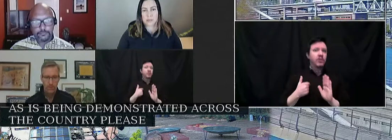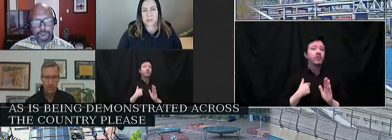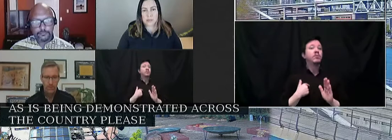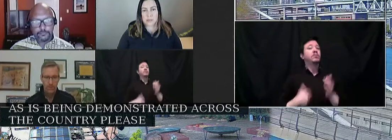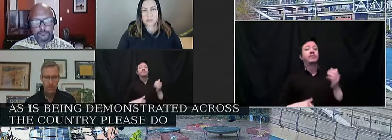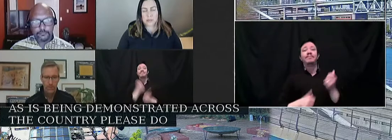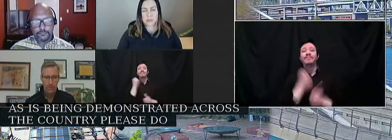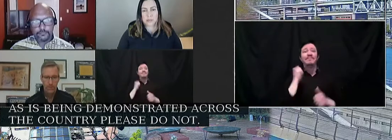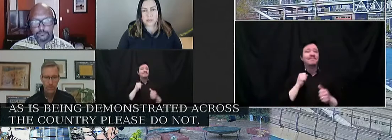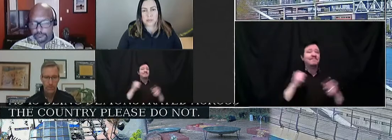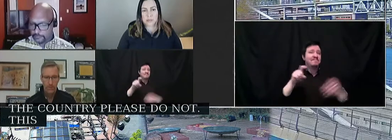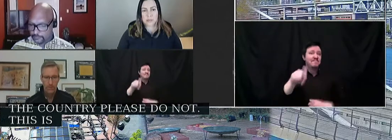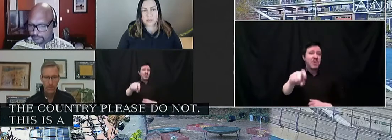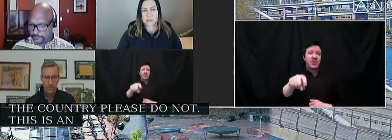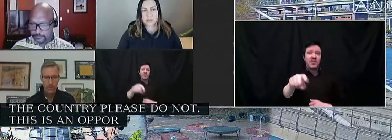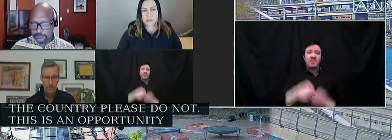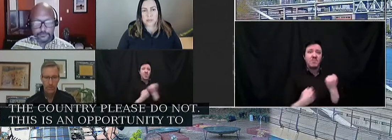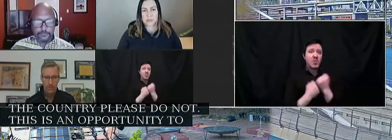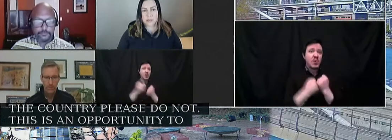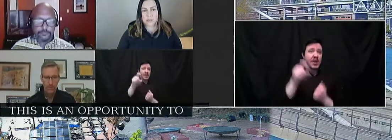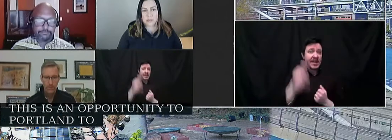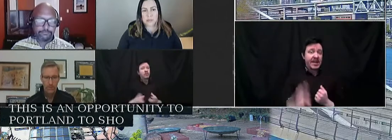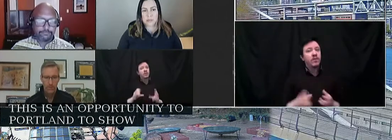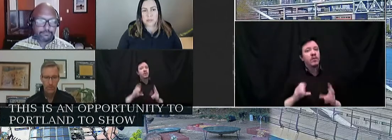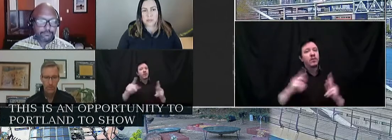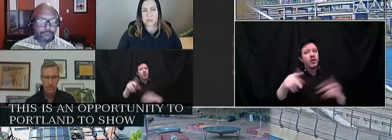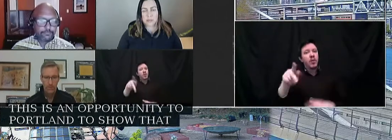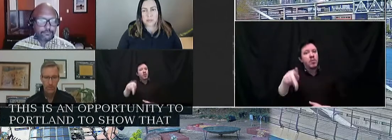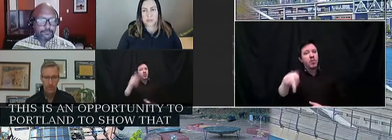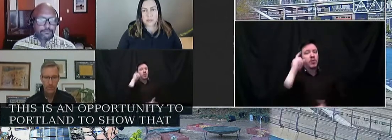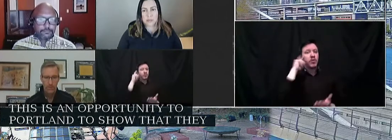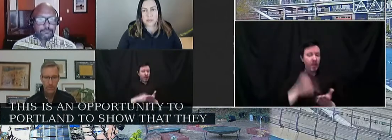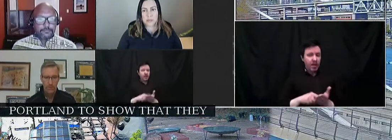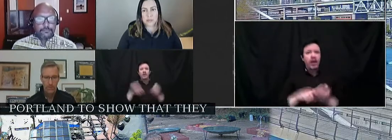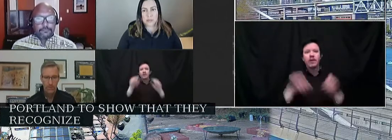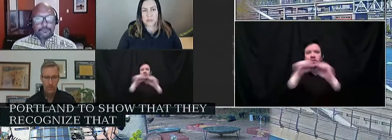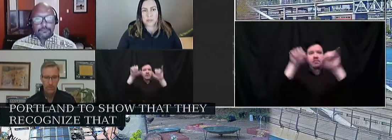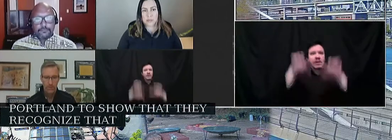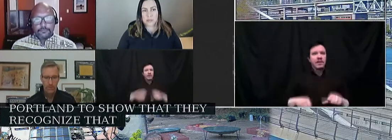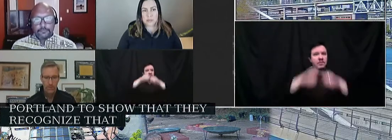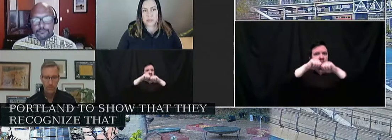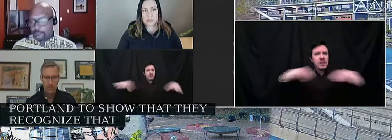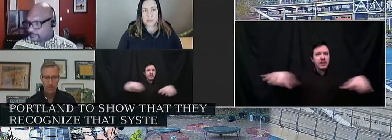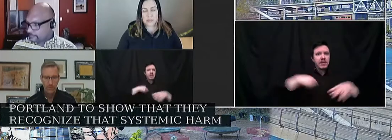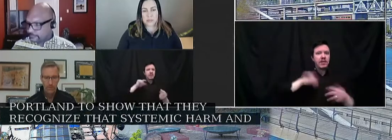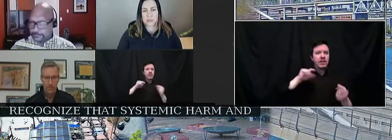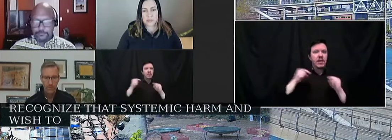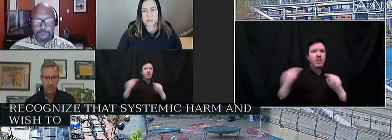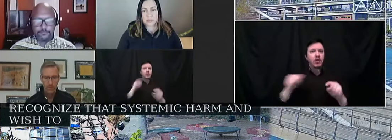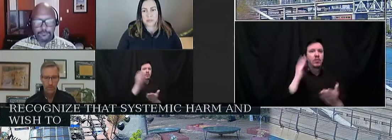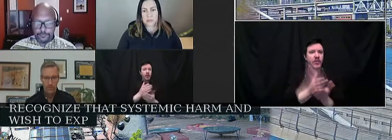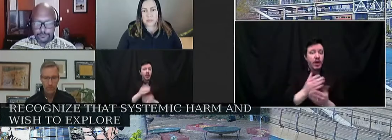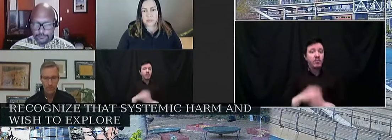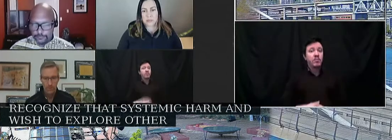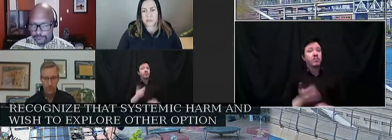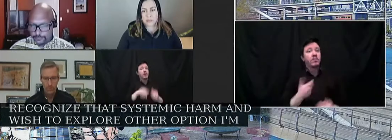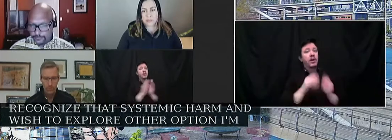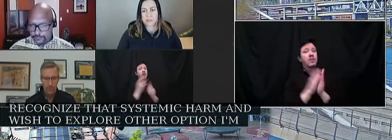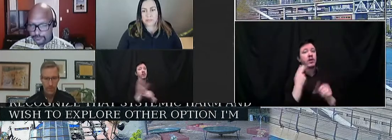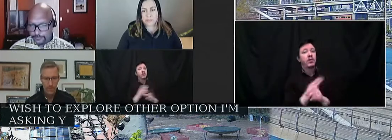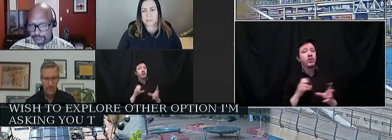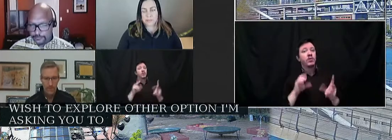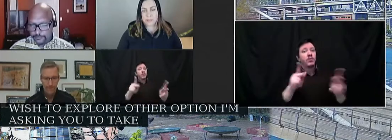This is an opportunity to Portland to show that they recognize that systemic harm and wish to explore other options. I'm asking you to take this opportunity,